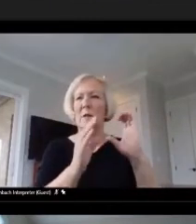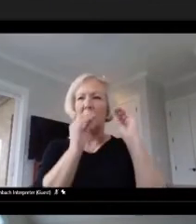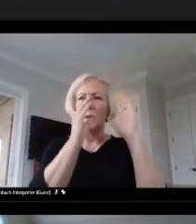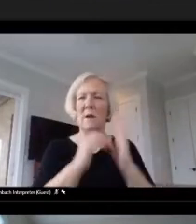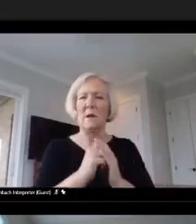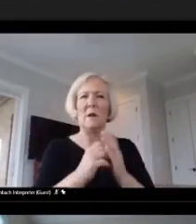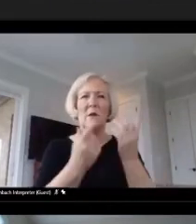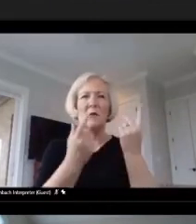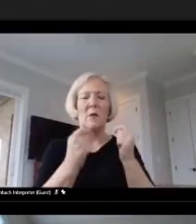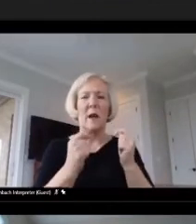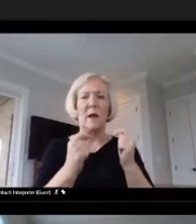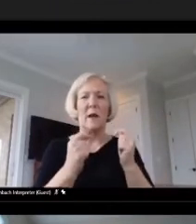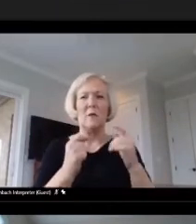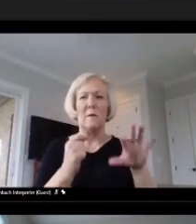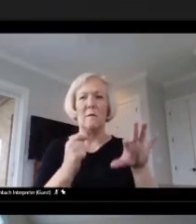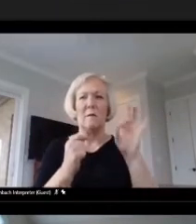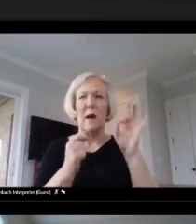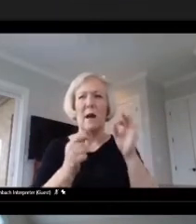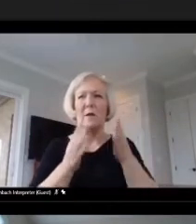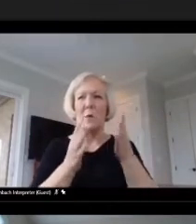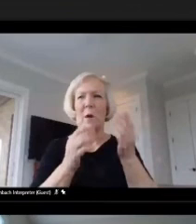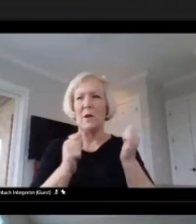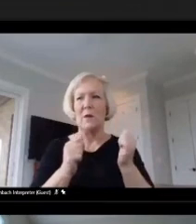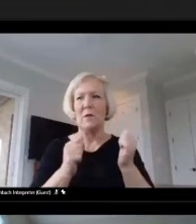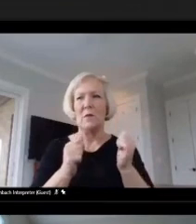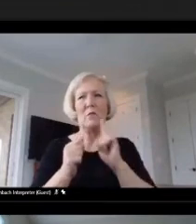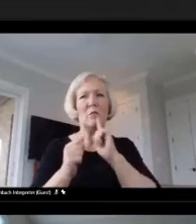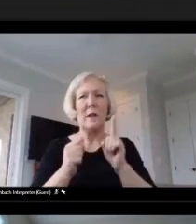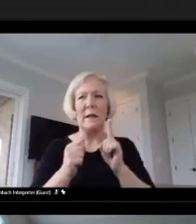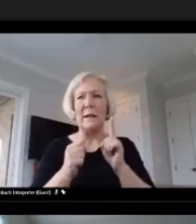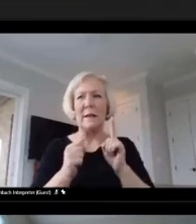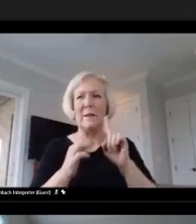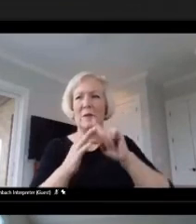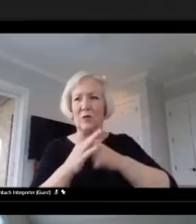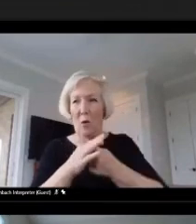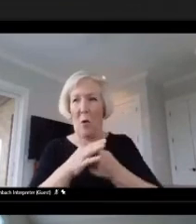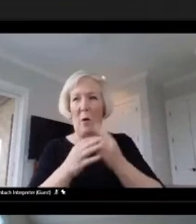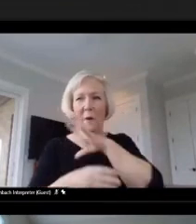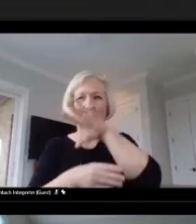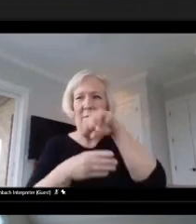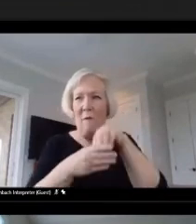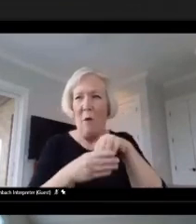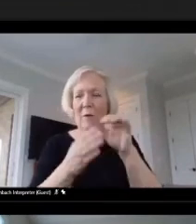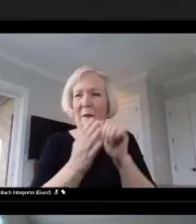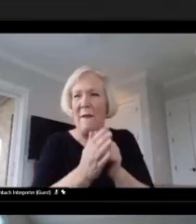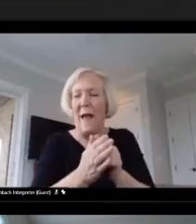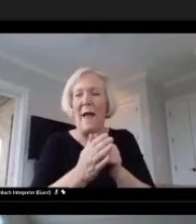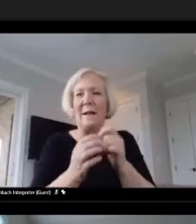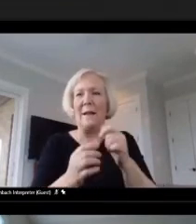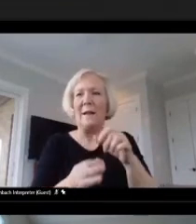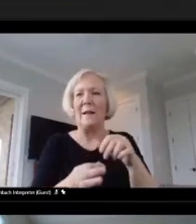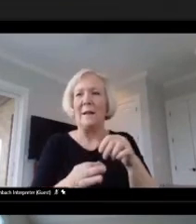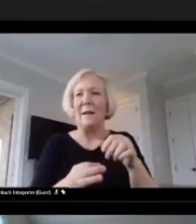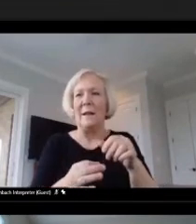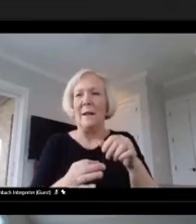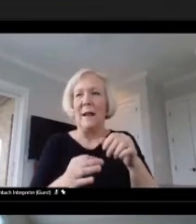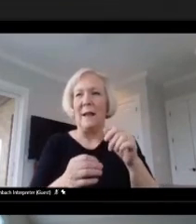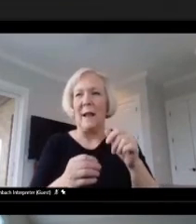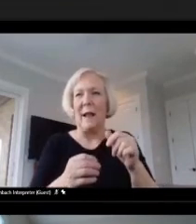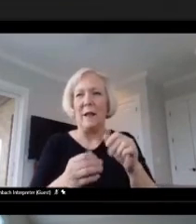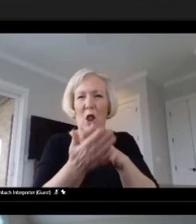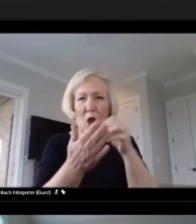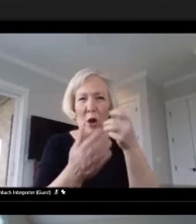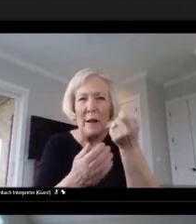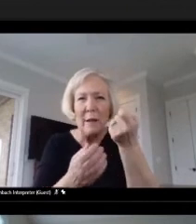toe into that information instead of drowning in the pool, we really had to play with that. So